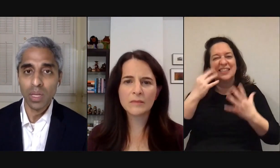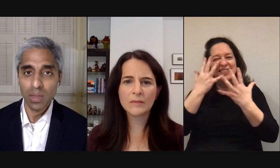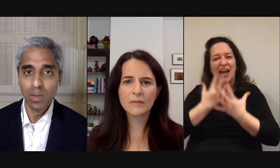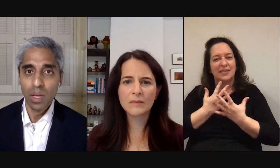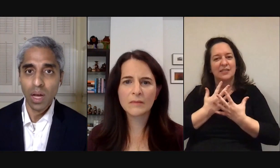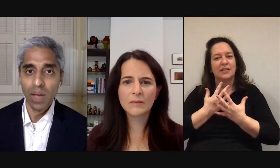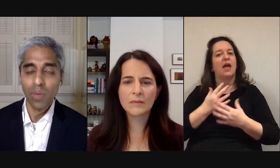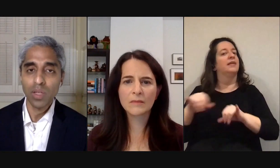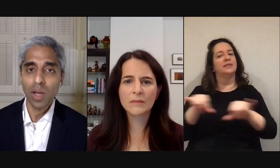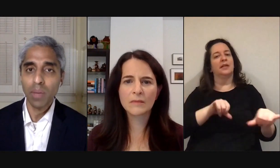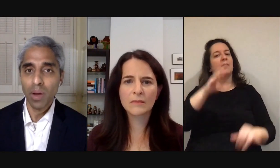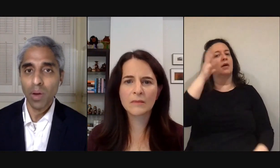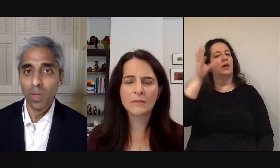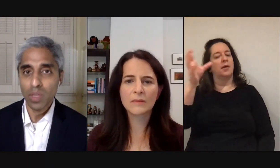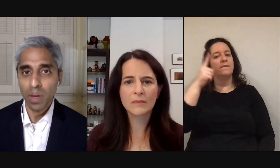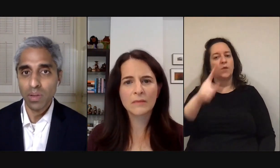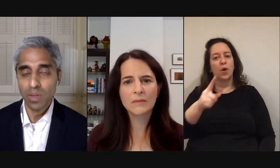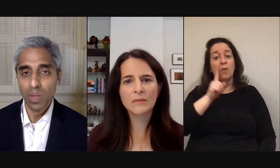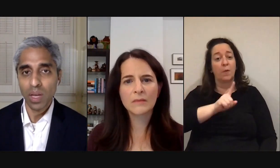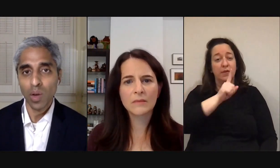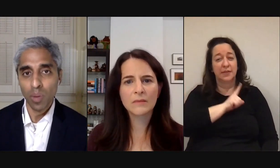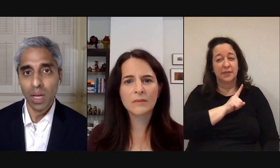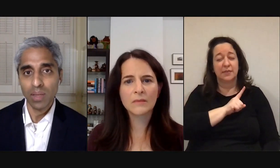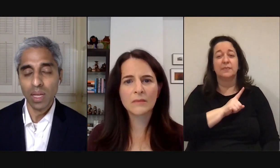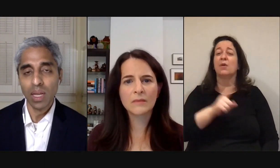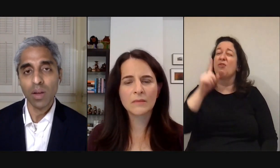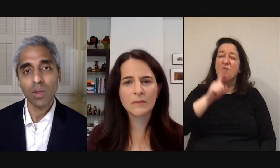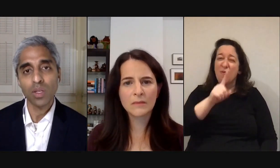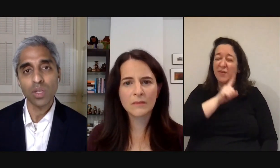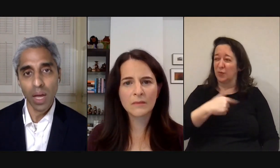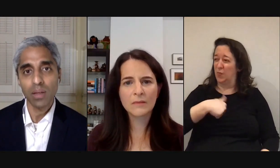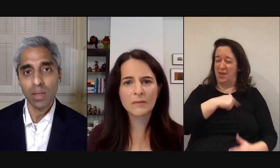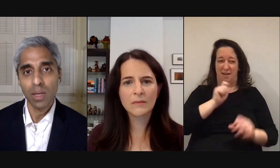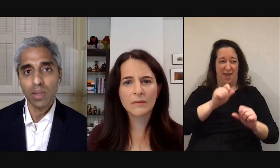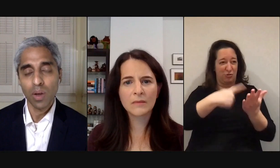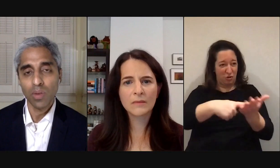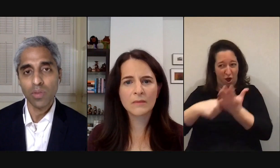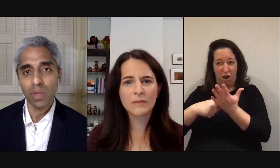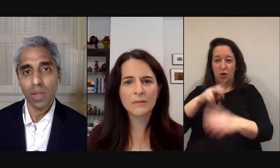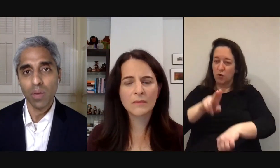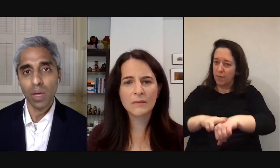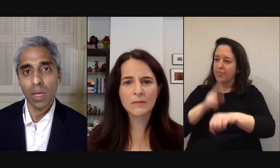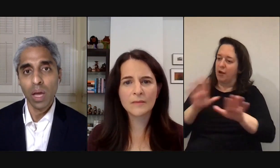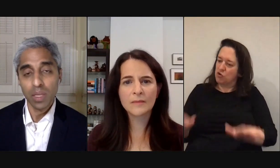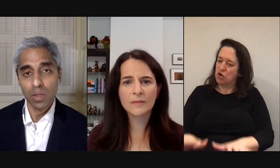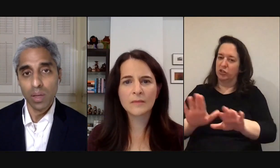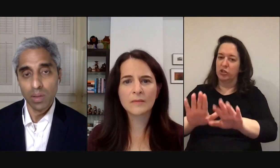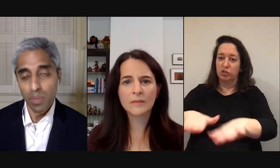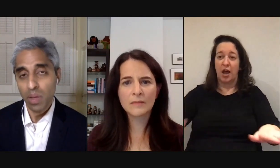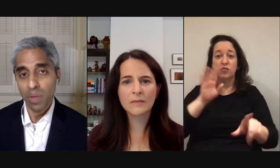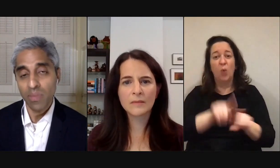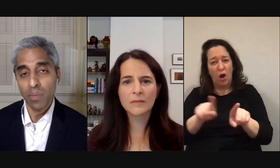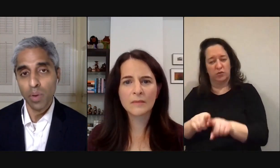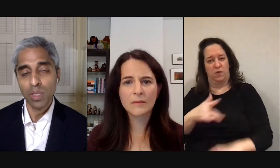for loneliness if we can talk about our own experiences with it and normalize it it can encourage a child to also feel that way i'm to